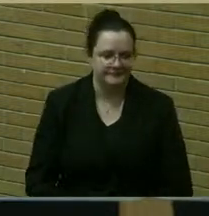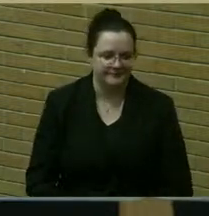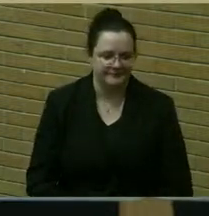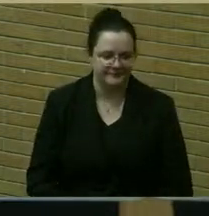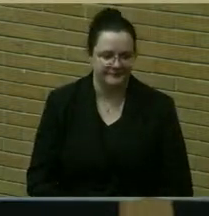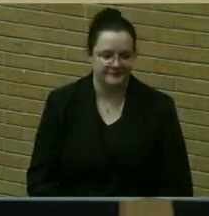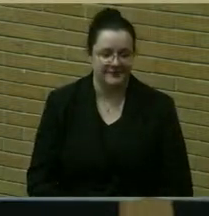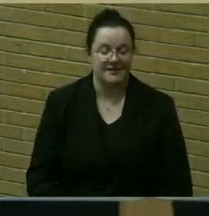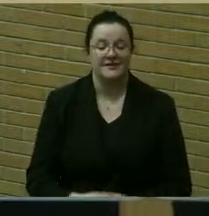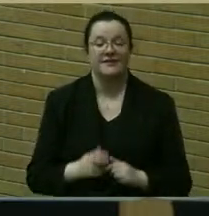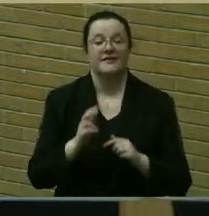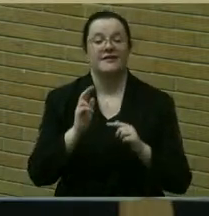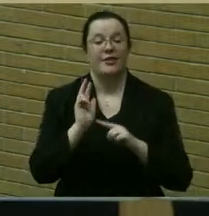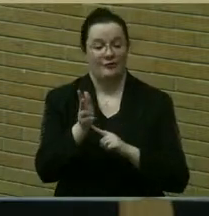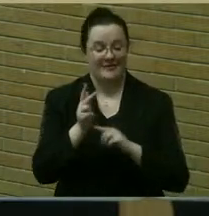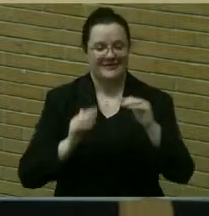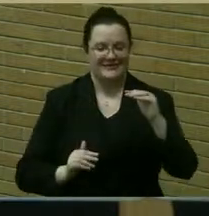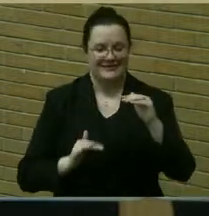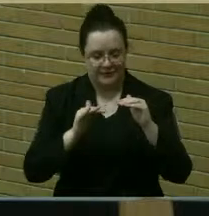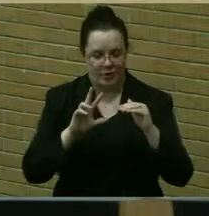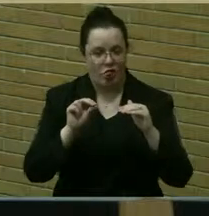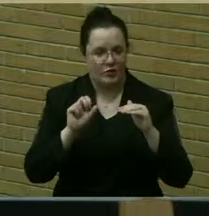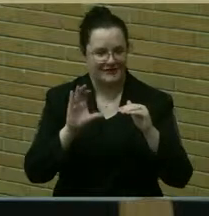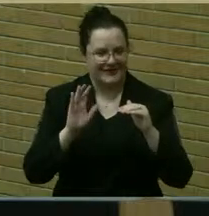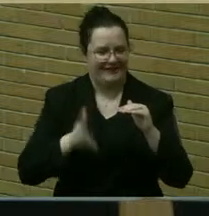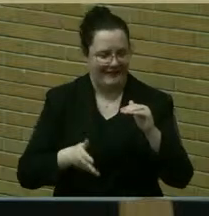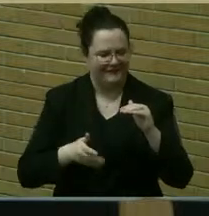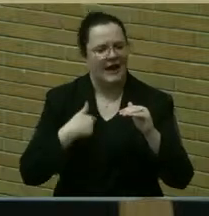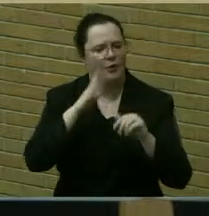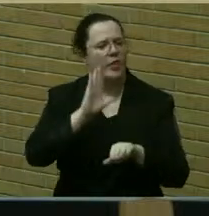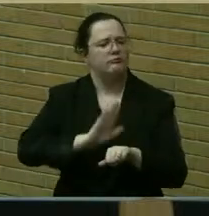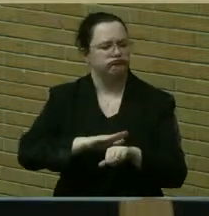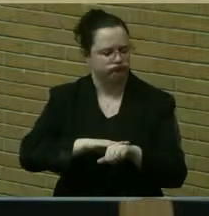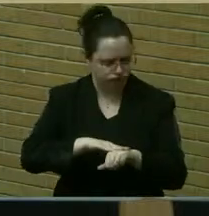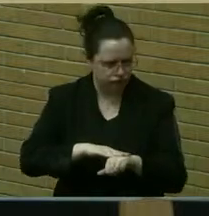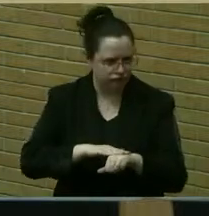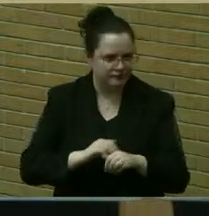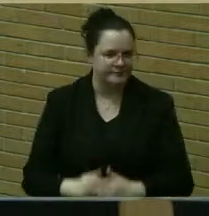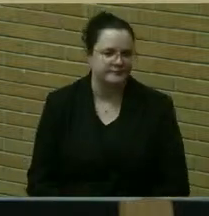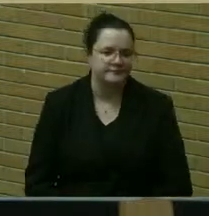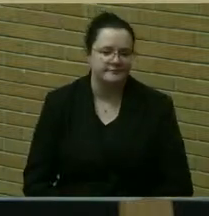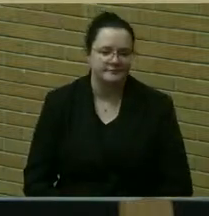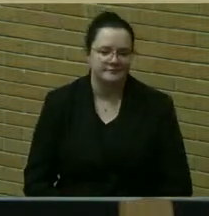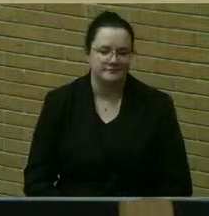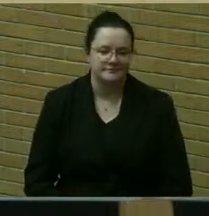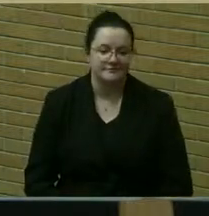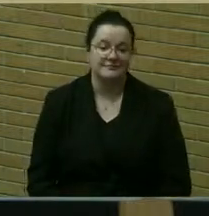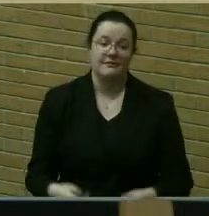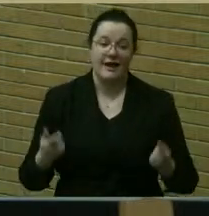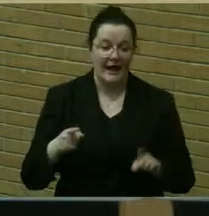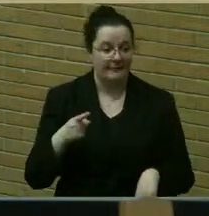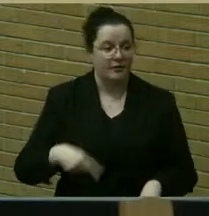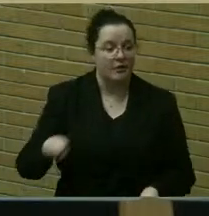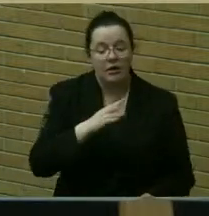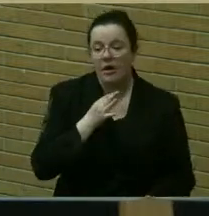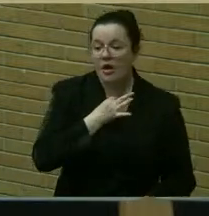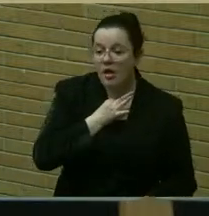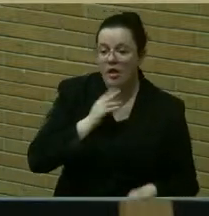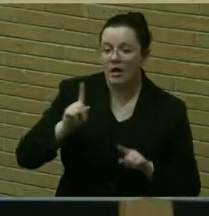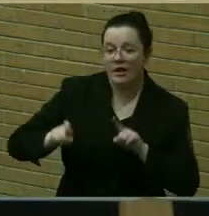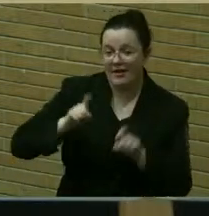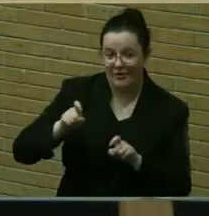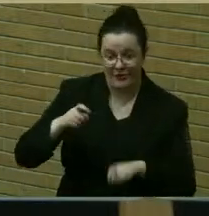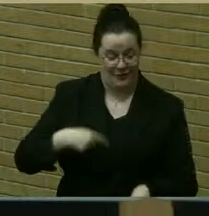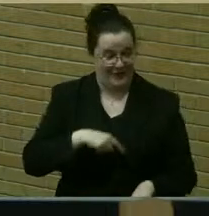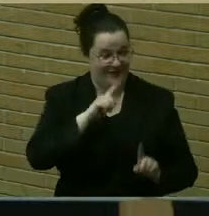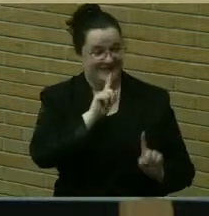I'll give everybody a 30-second warning before your time expires. Now, we may not, if you have questions, we may not be able